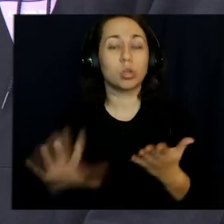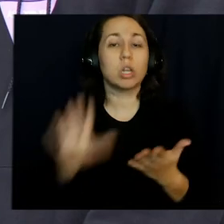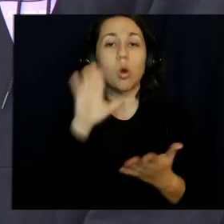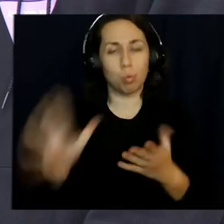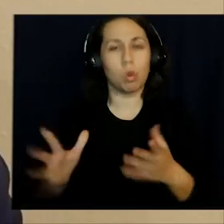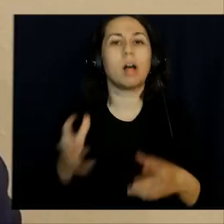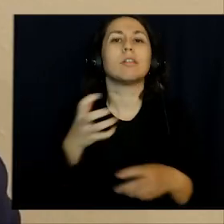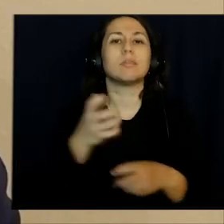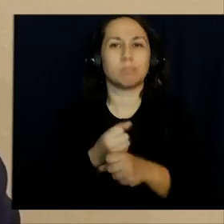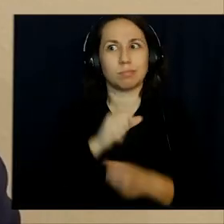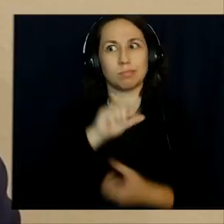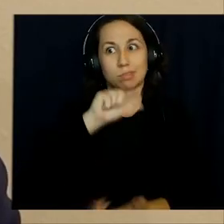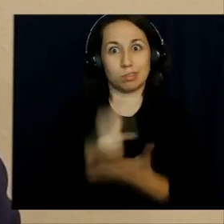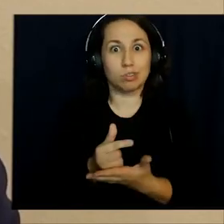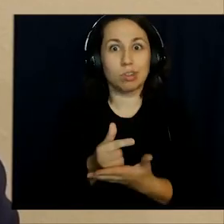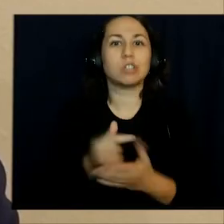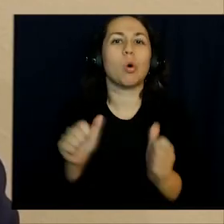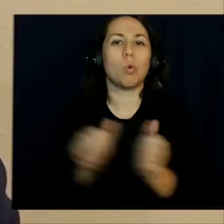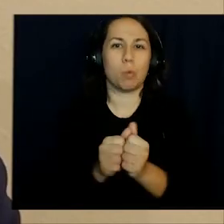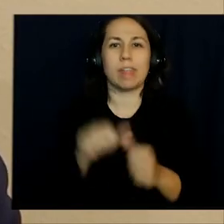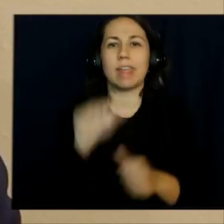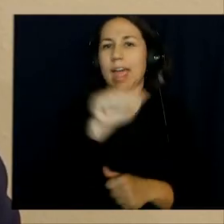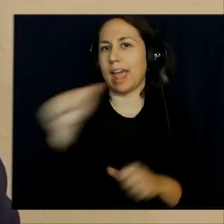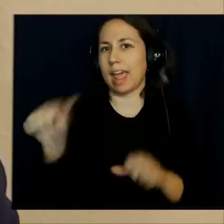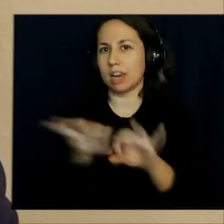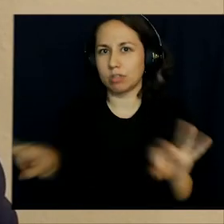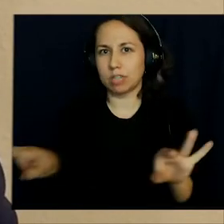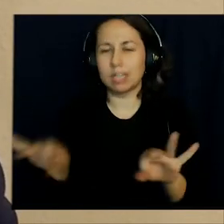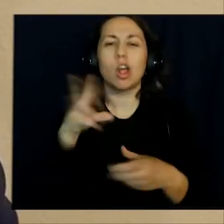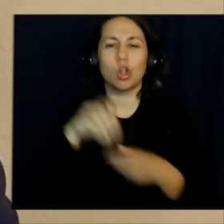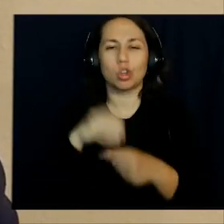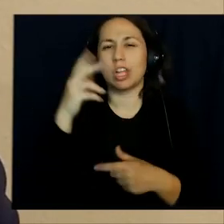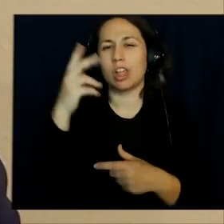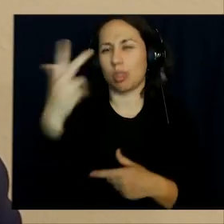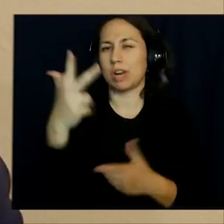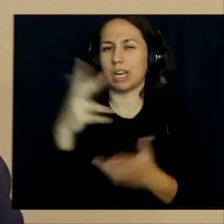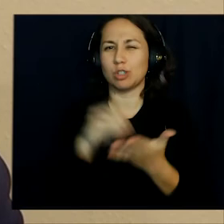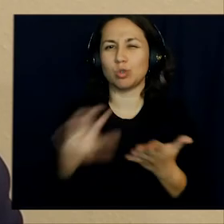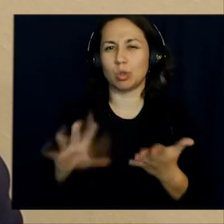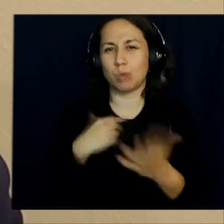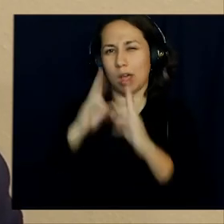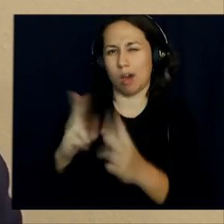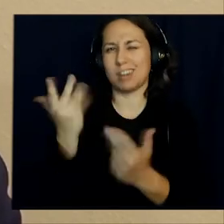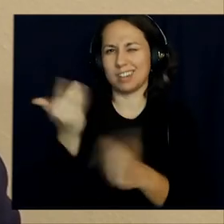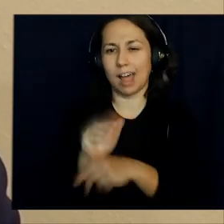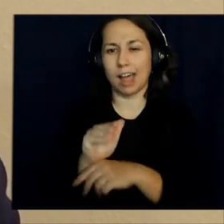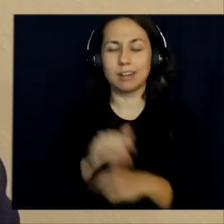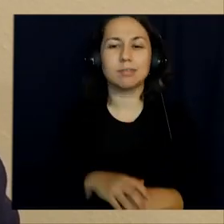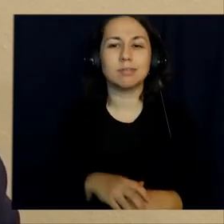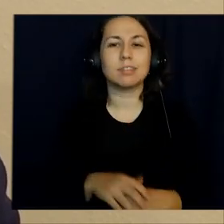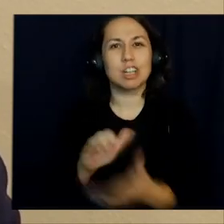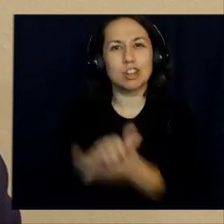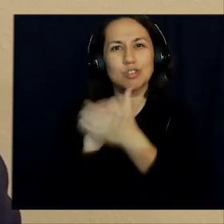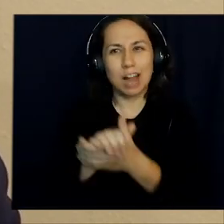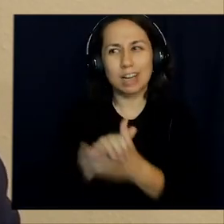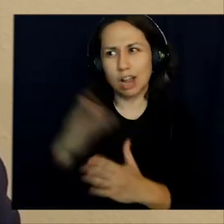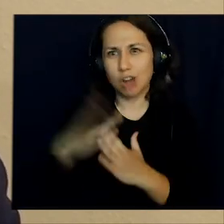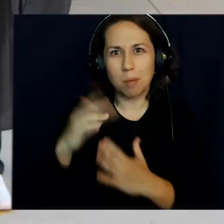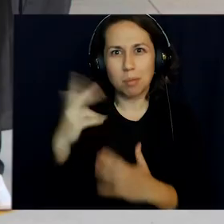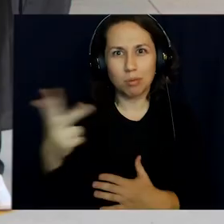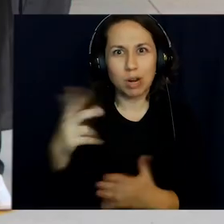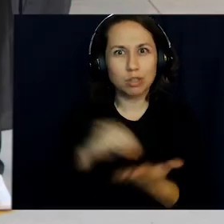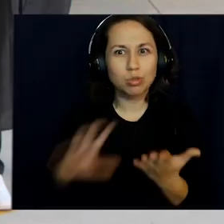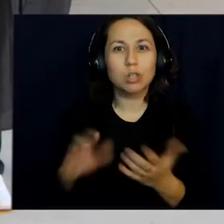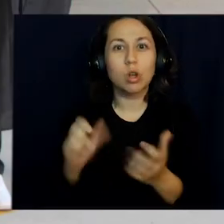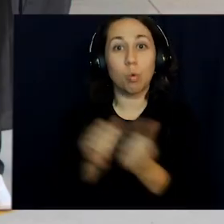associate's degree, completing two years of college. This includes our three students we honor here tonight. I want to take the opportunity to congratulate